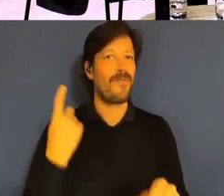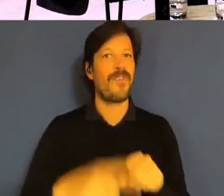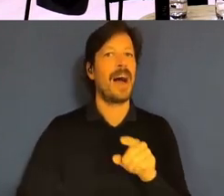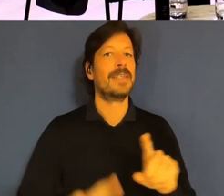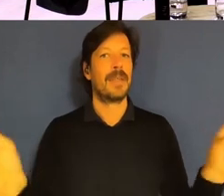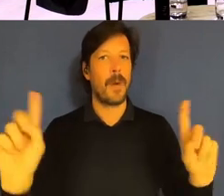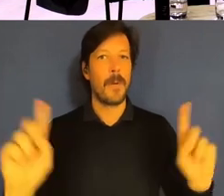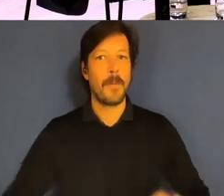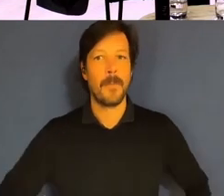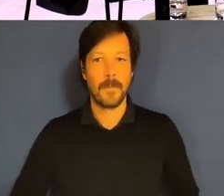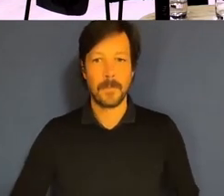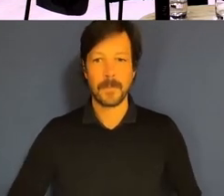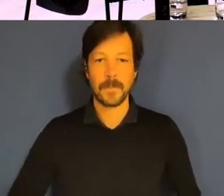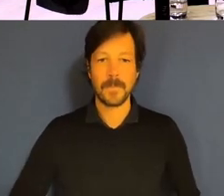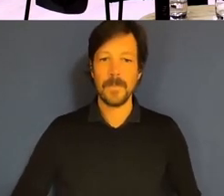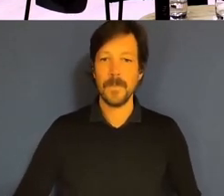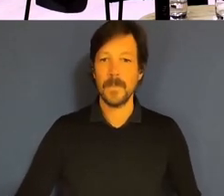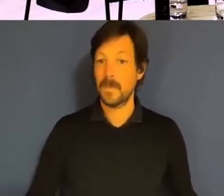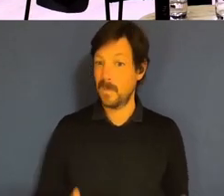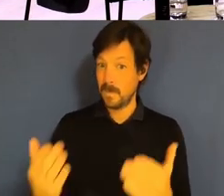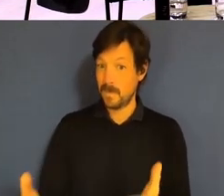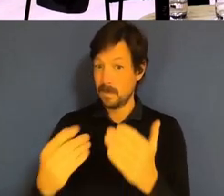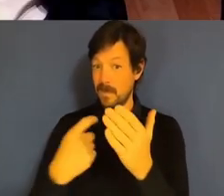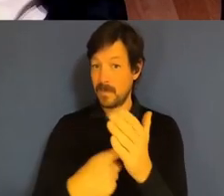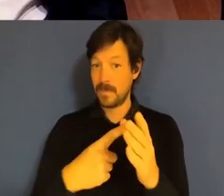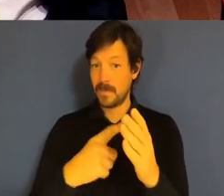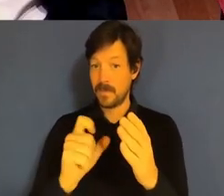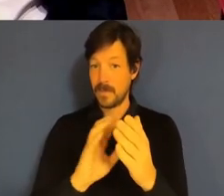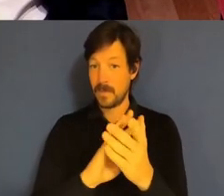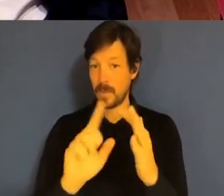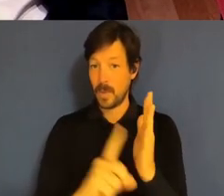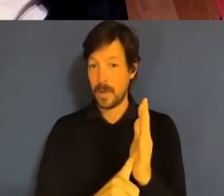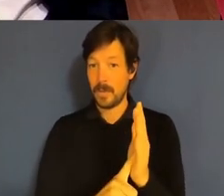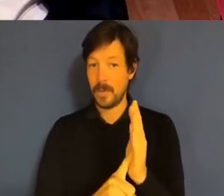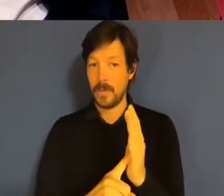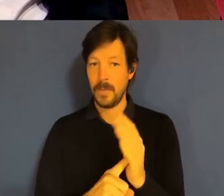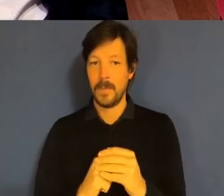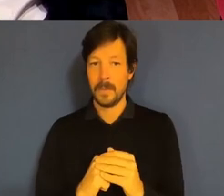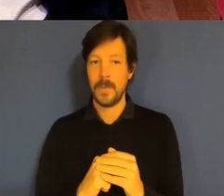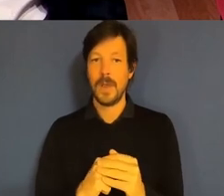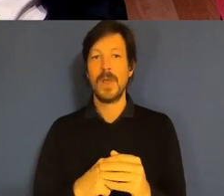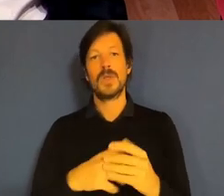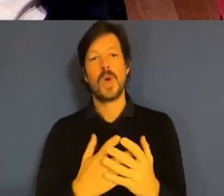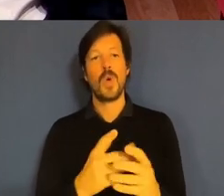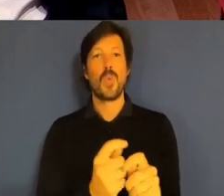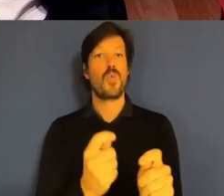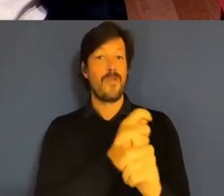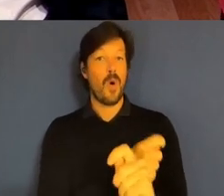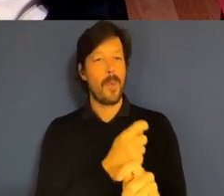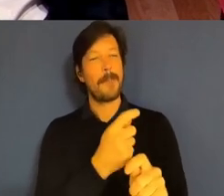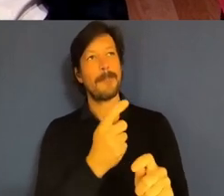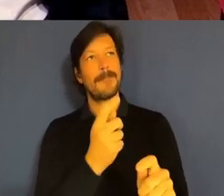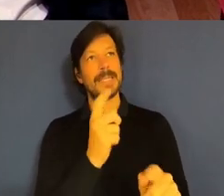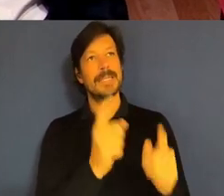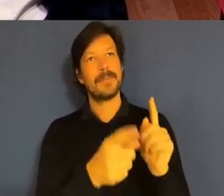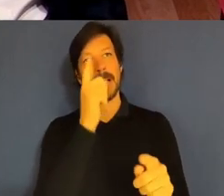Thanks, Peter. And maybe, Rachel, I'll throw to you and pick up where Peter's just left off. When we talk about reform, sometimes we think about reform as